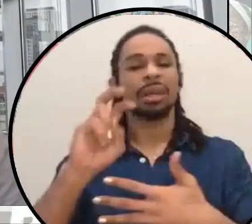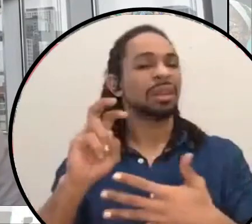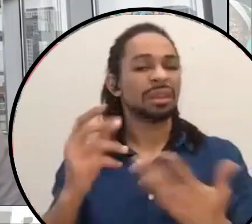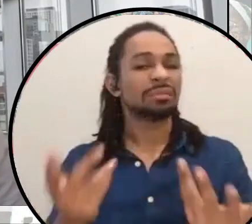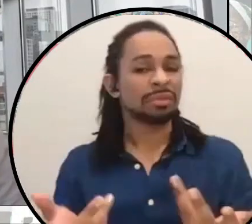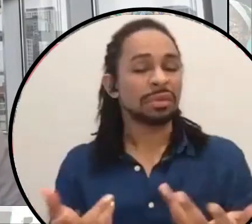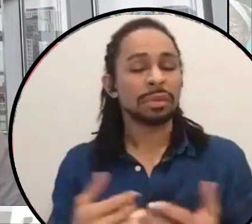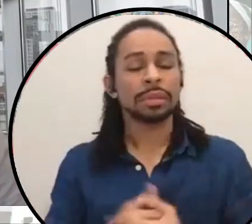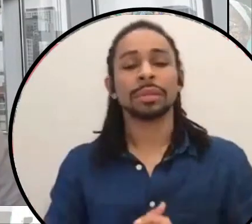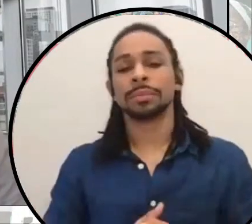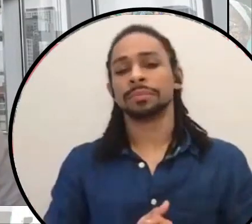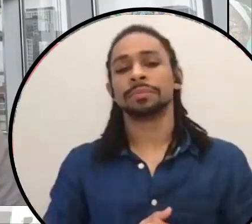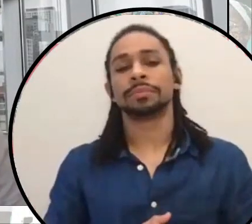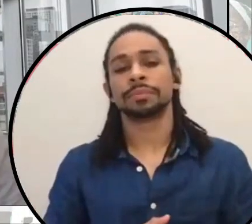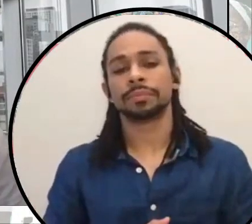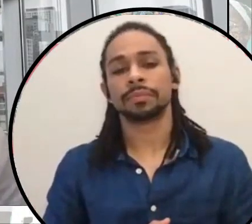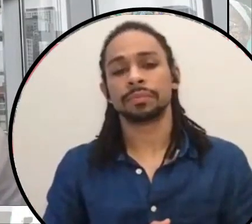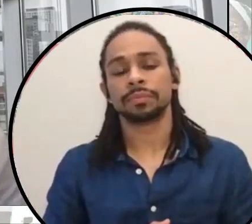uh,